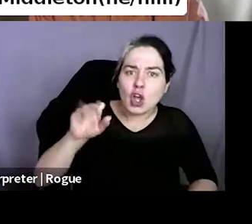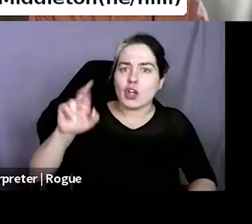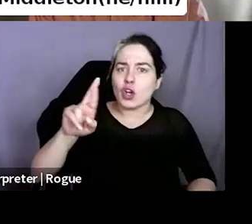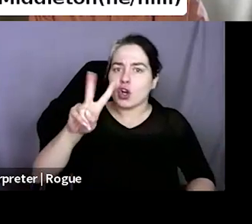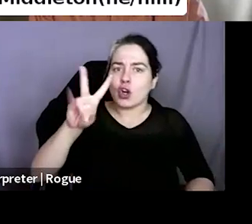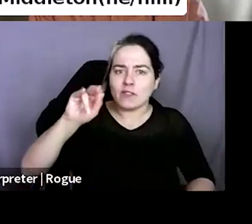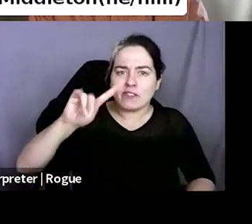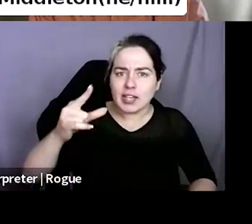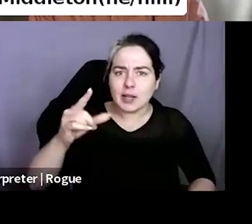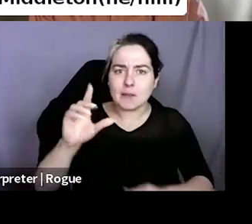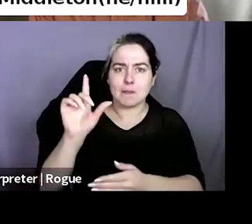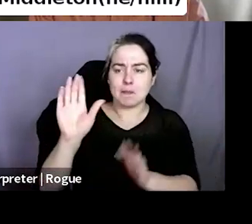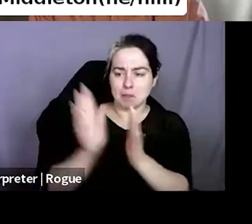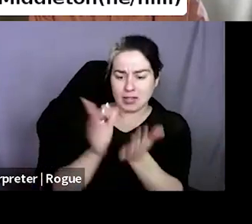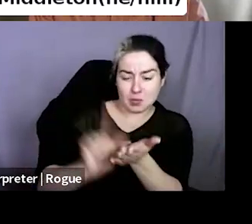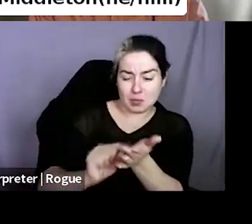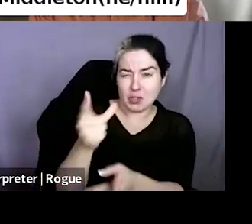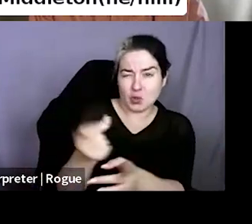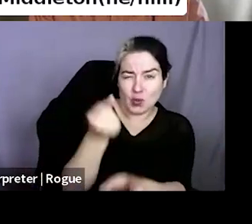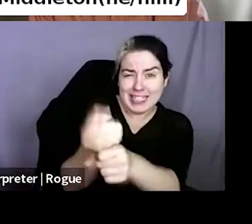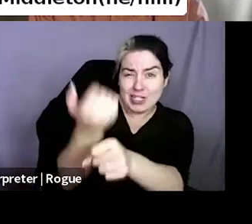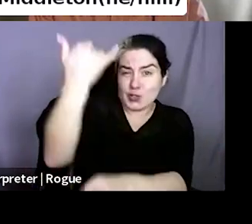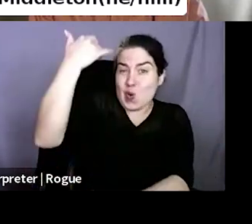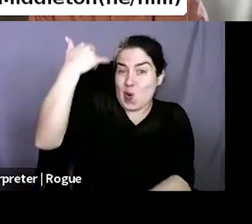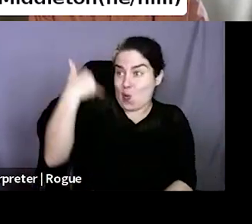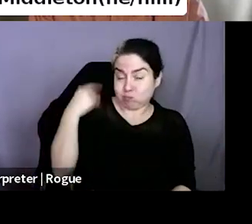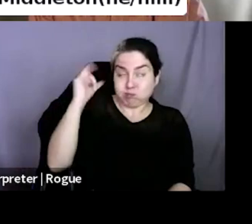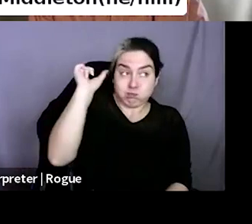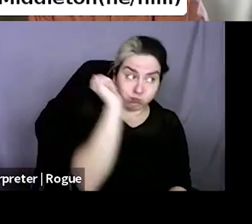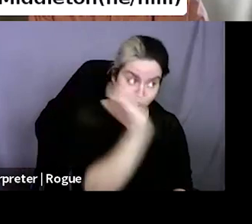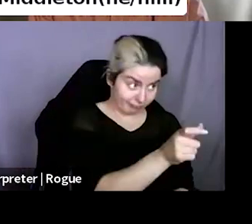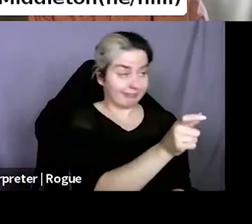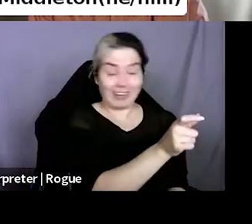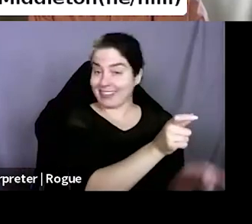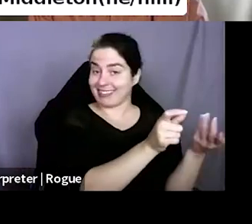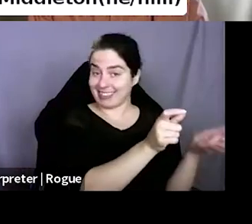So, so I, I, I guess it's all about curation for us.